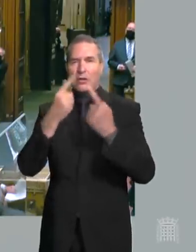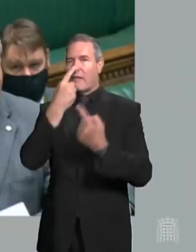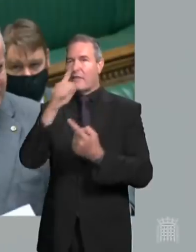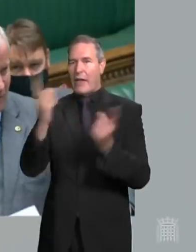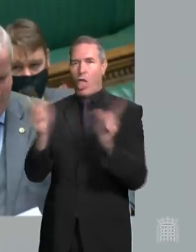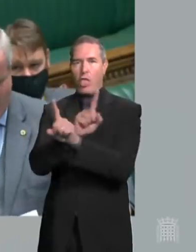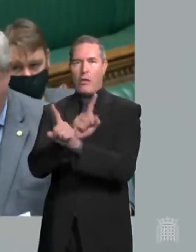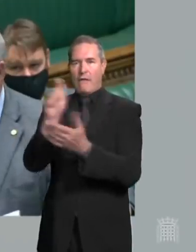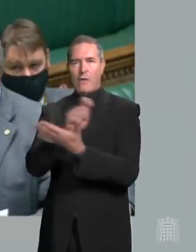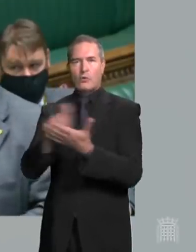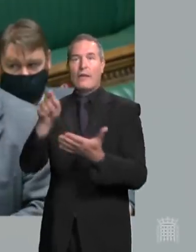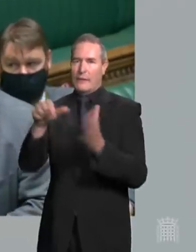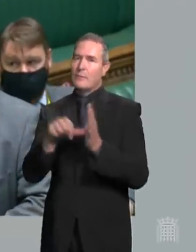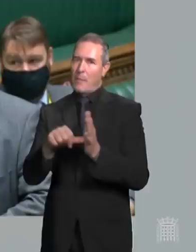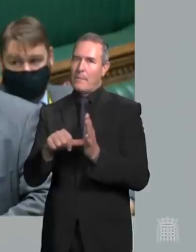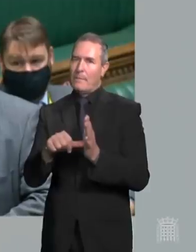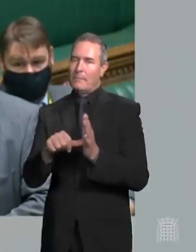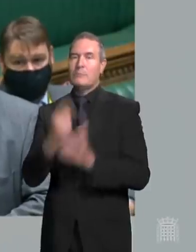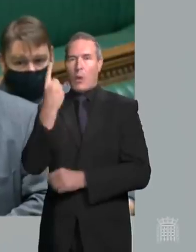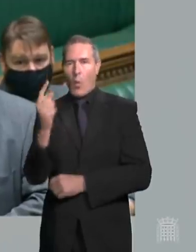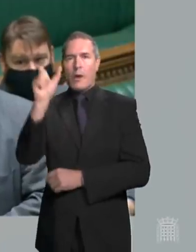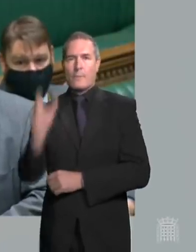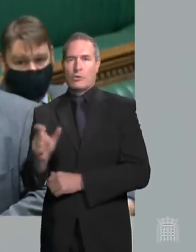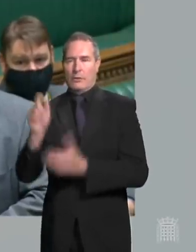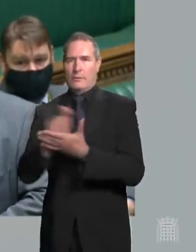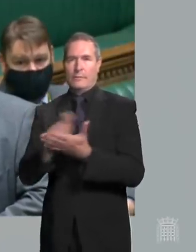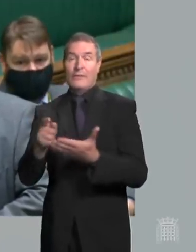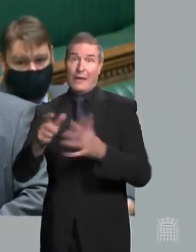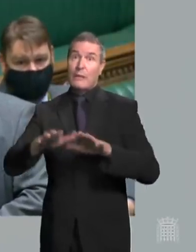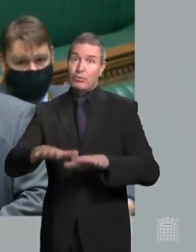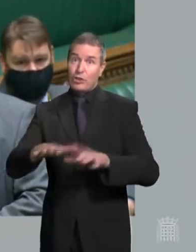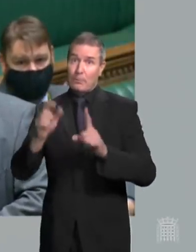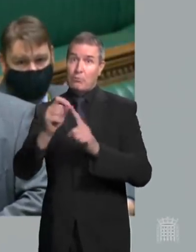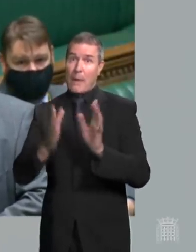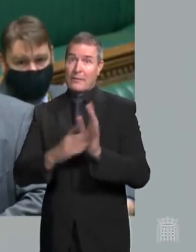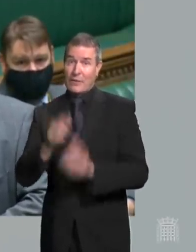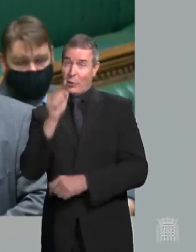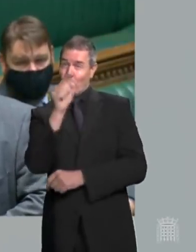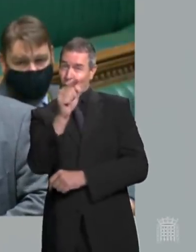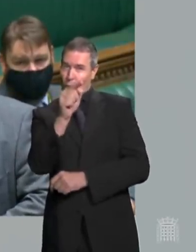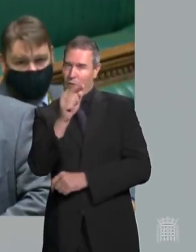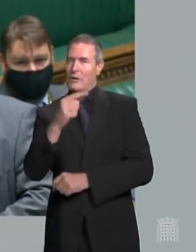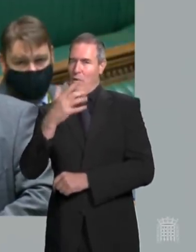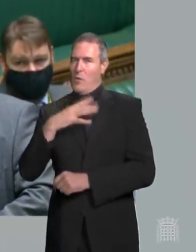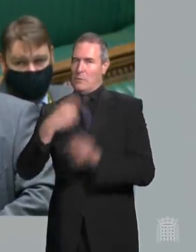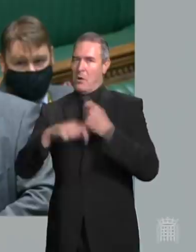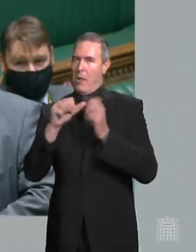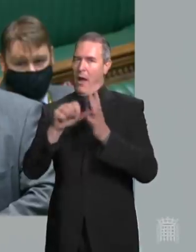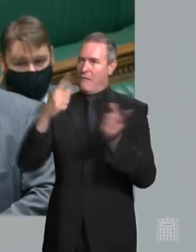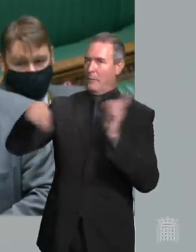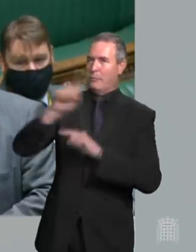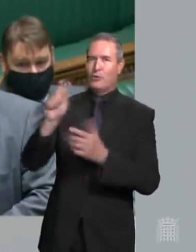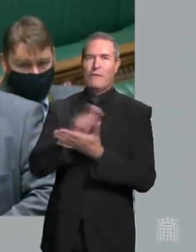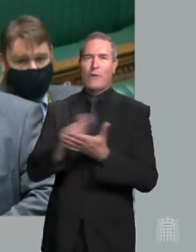2019. This is a problem that does not exist. It is a British Prime Minister seeking to make it harder to vote